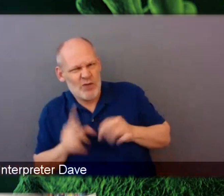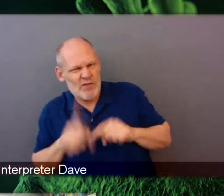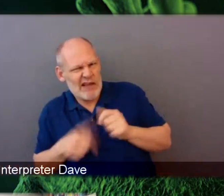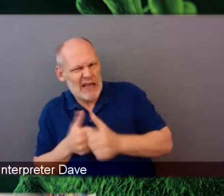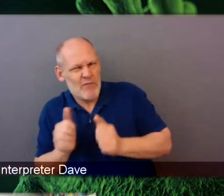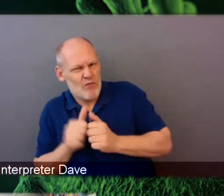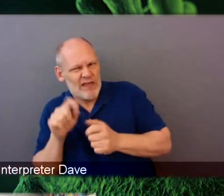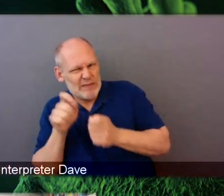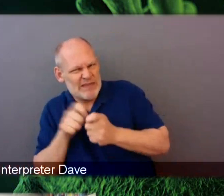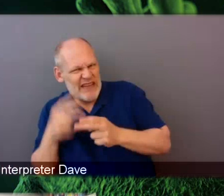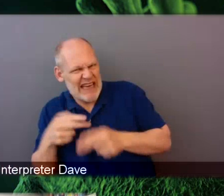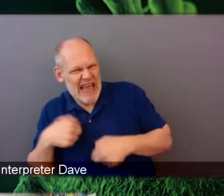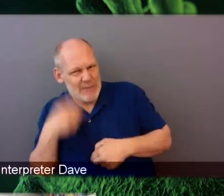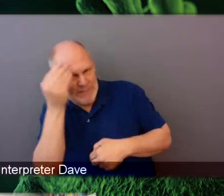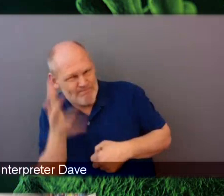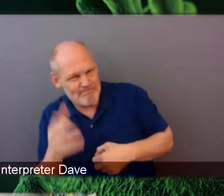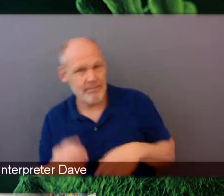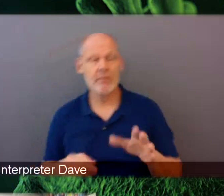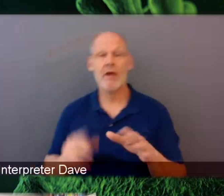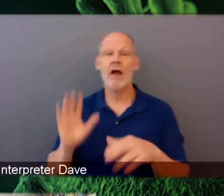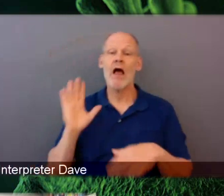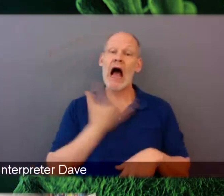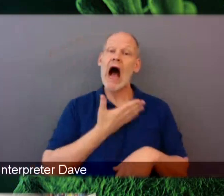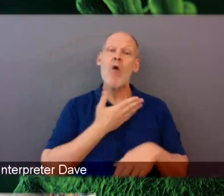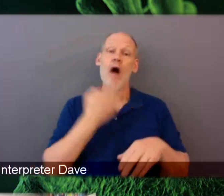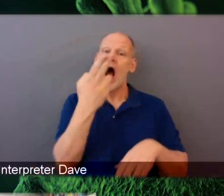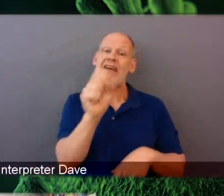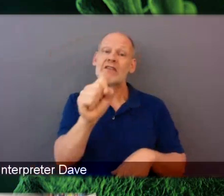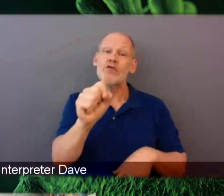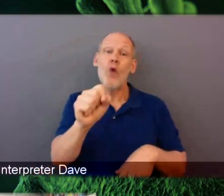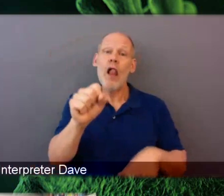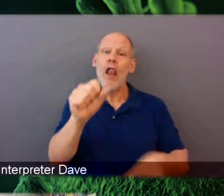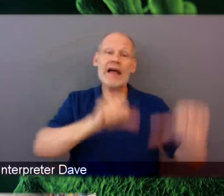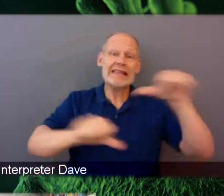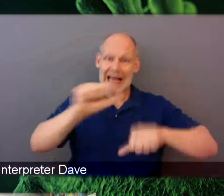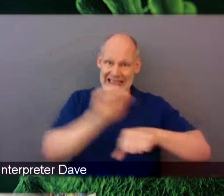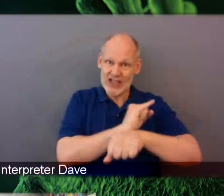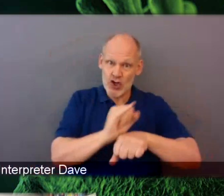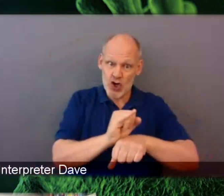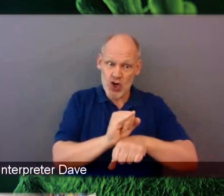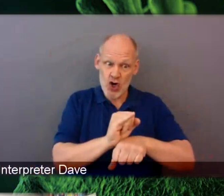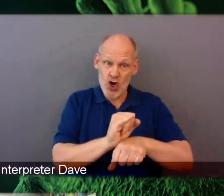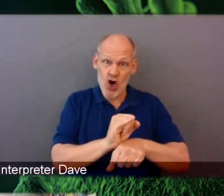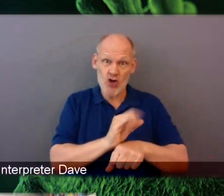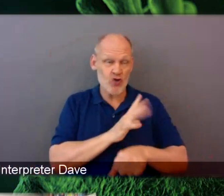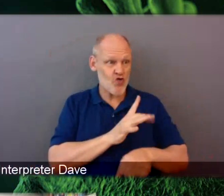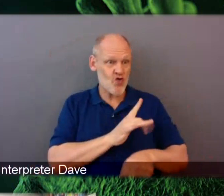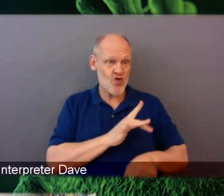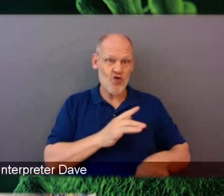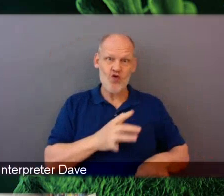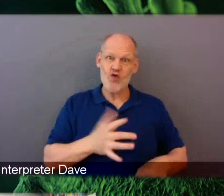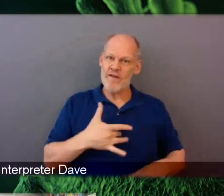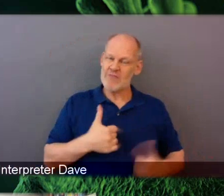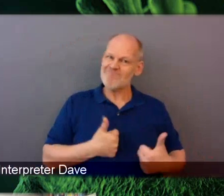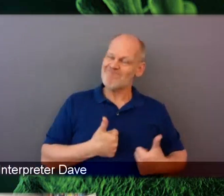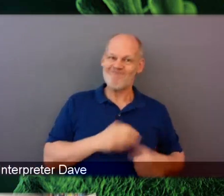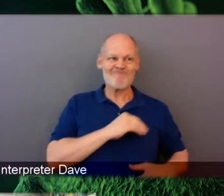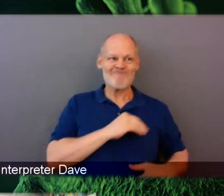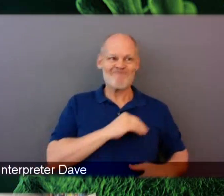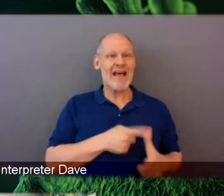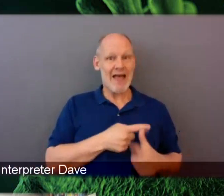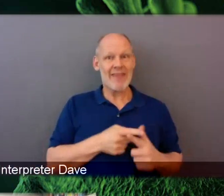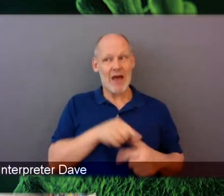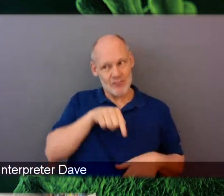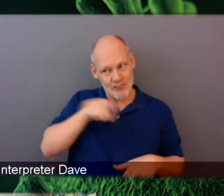So, for example, all the high school science interns have gone on to college and about 20 percent of them have come to be employed at Fred